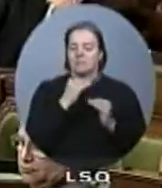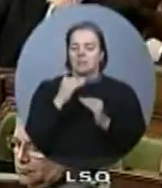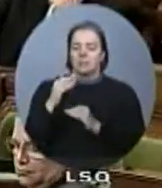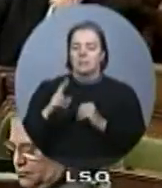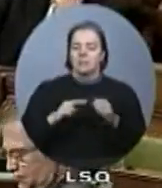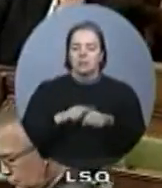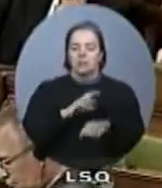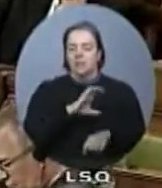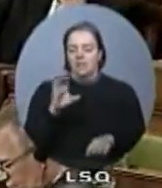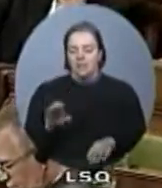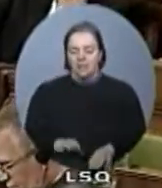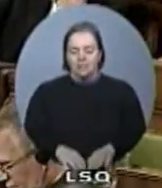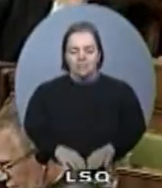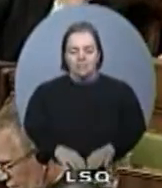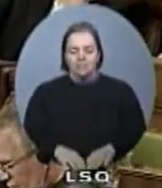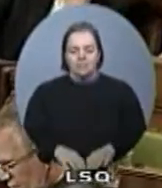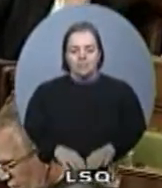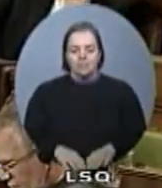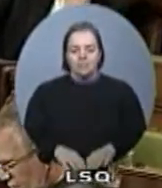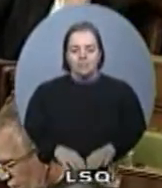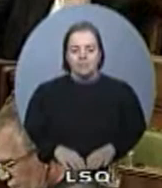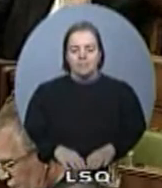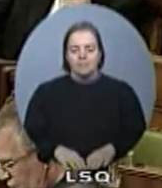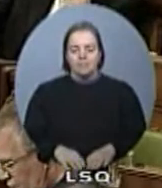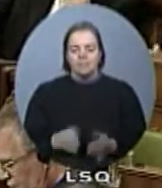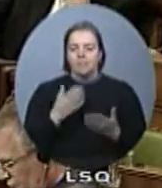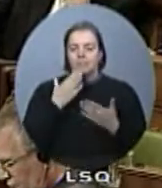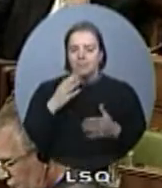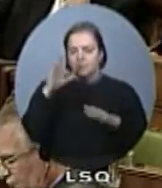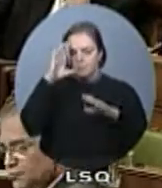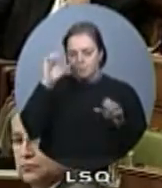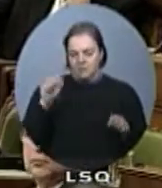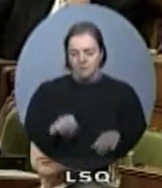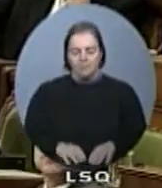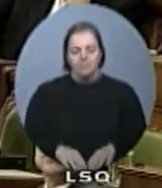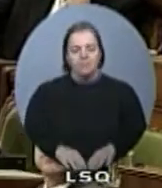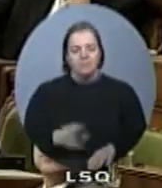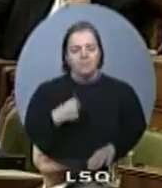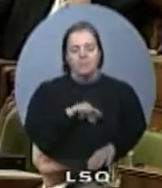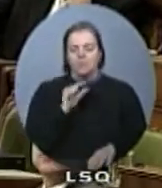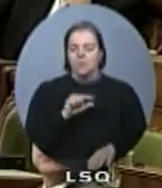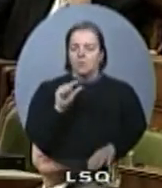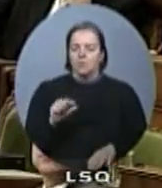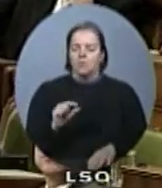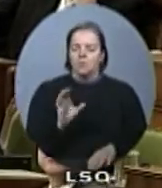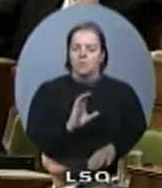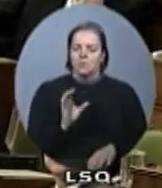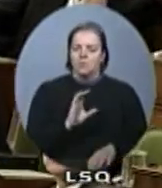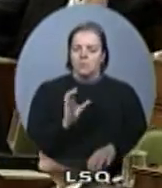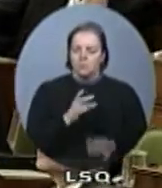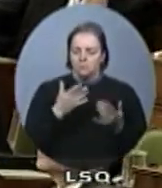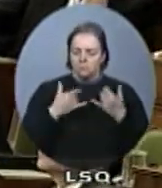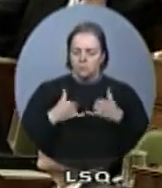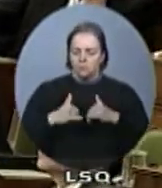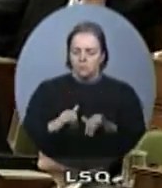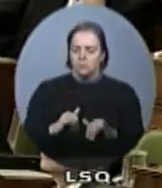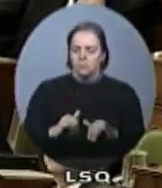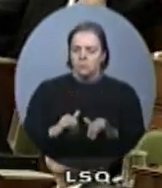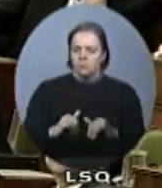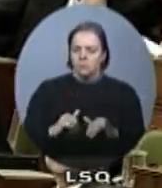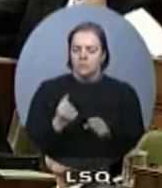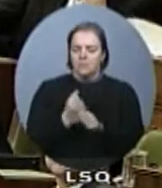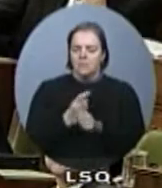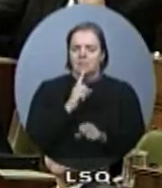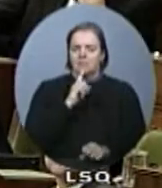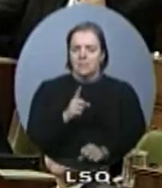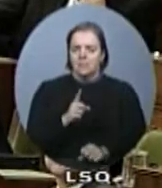Speaker, thank the member for the question. Our Conservative government is steadfast in our commitment to ensure Canadians are safe from